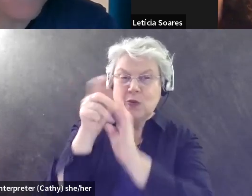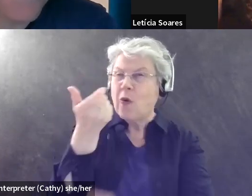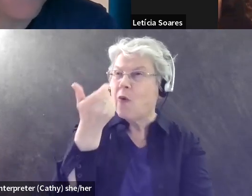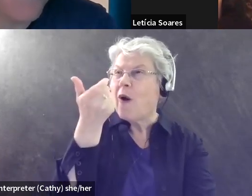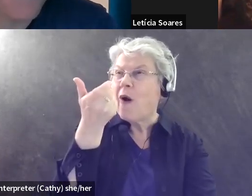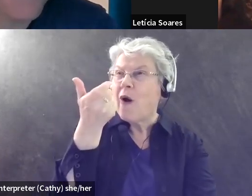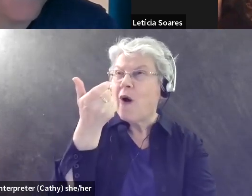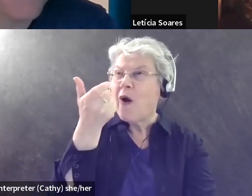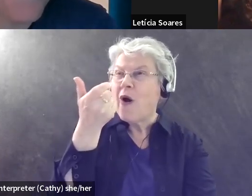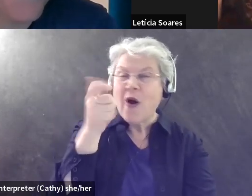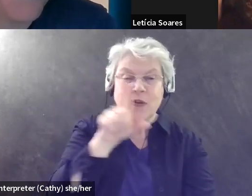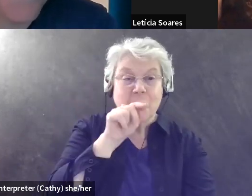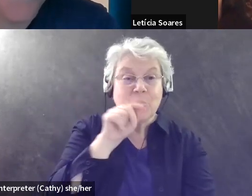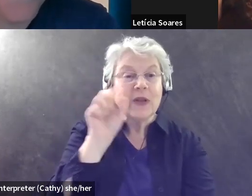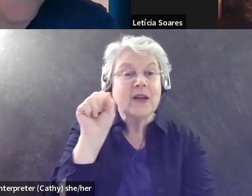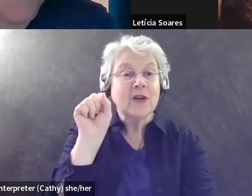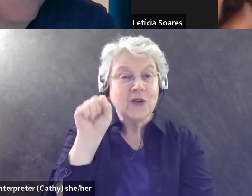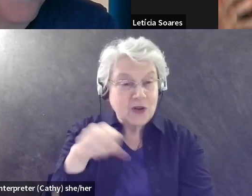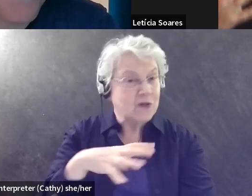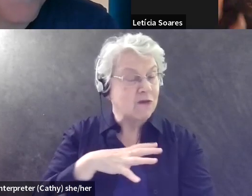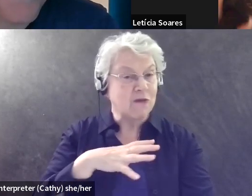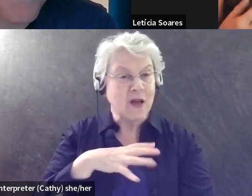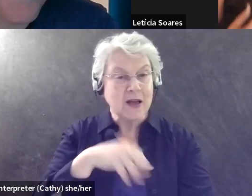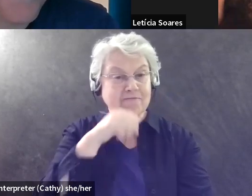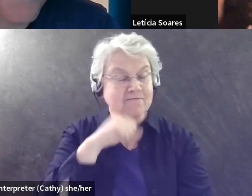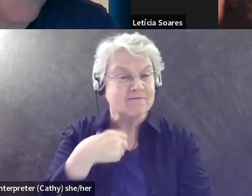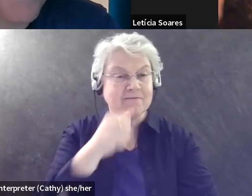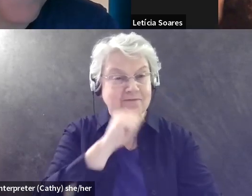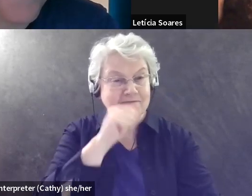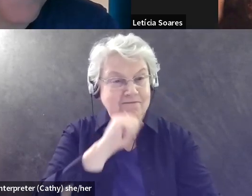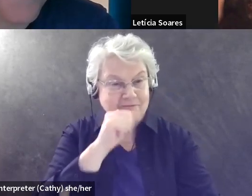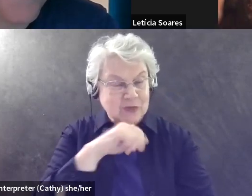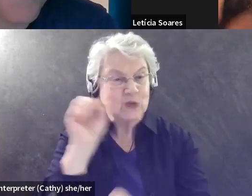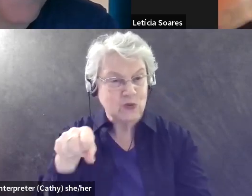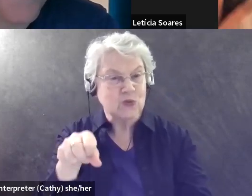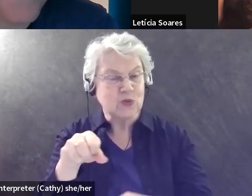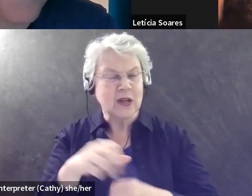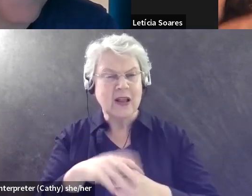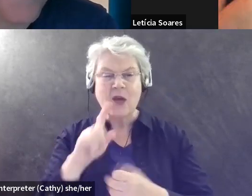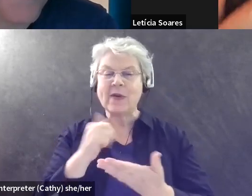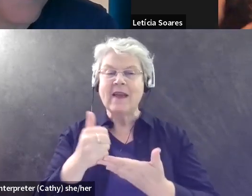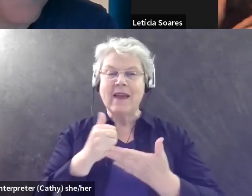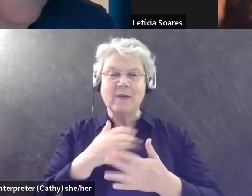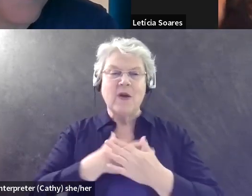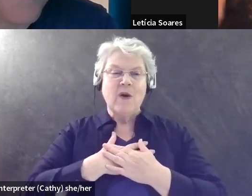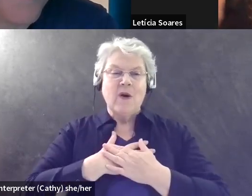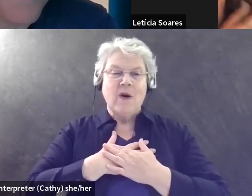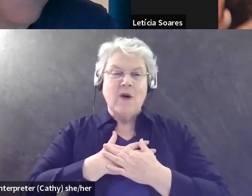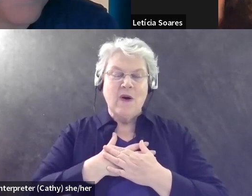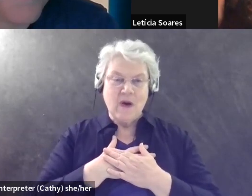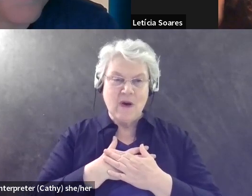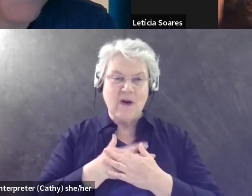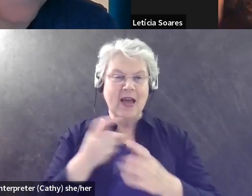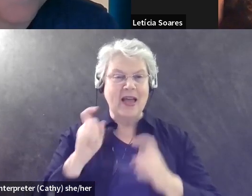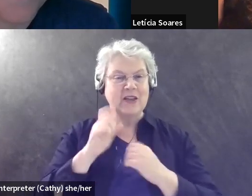birds. And that really helped me relax, give me comfort in